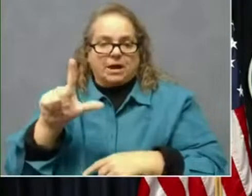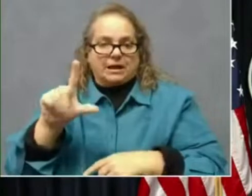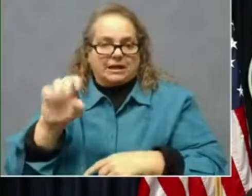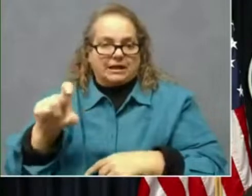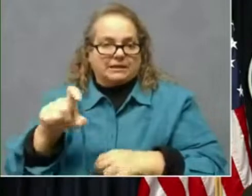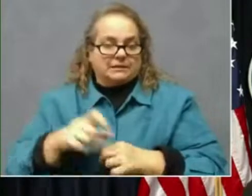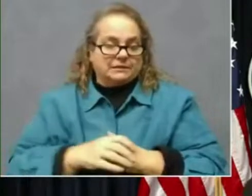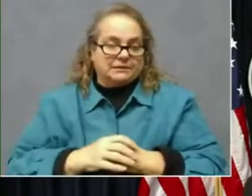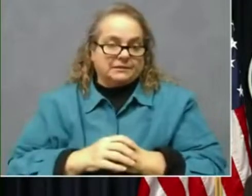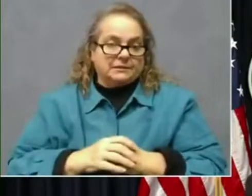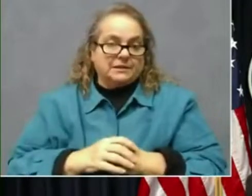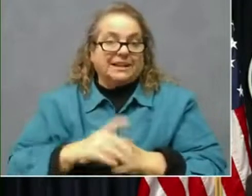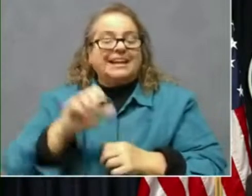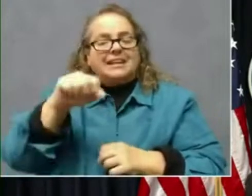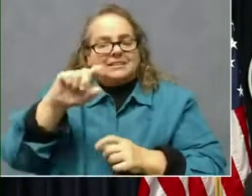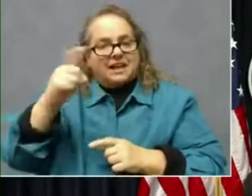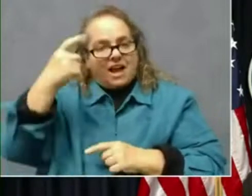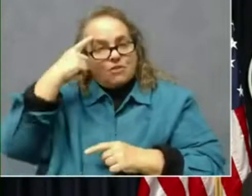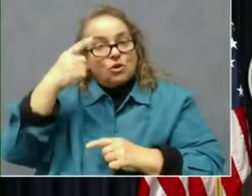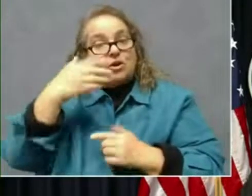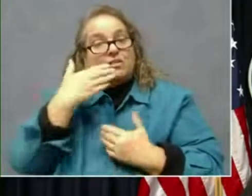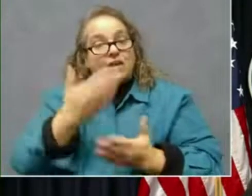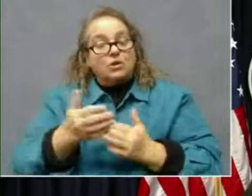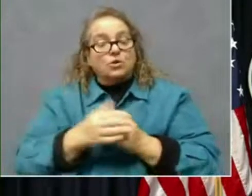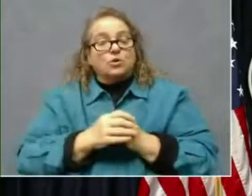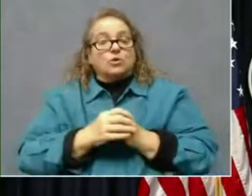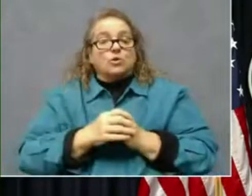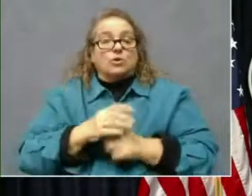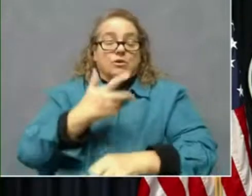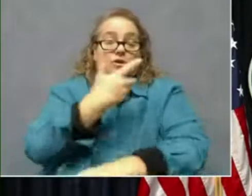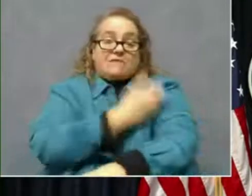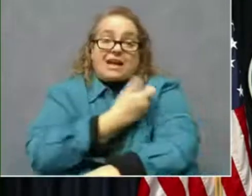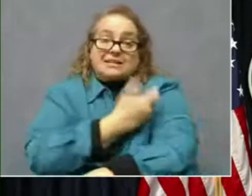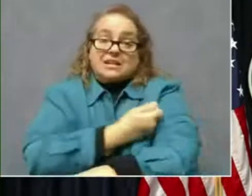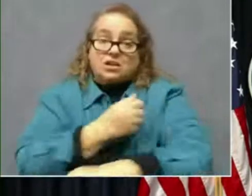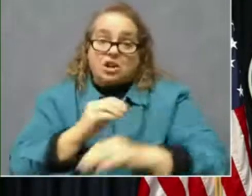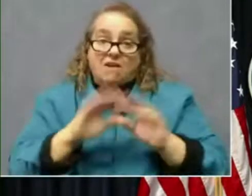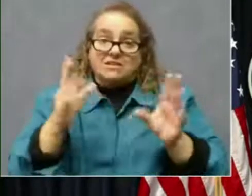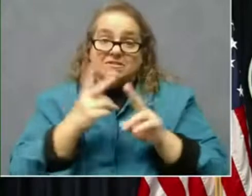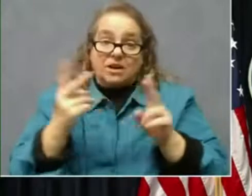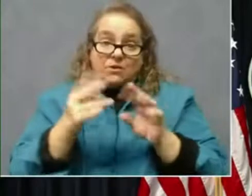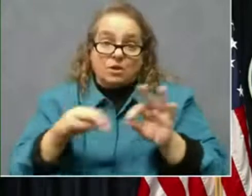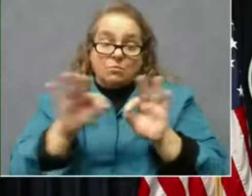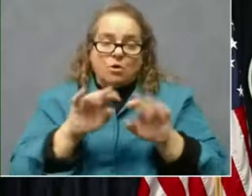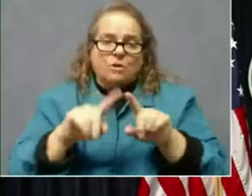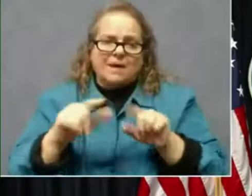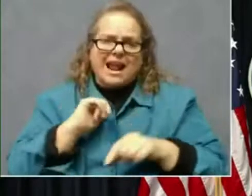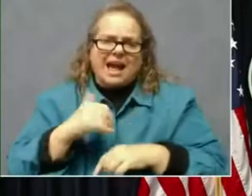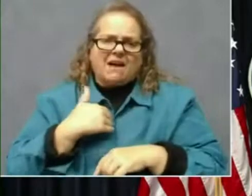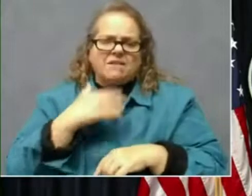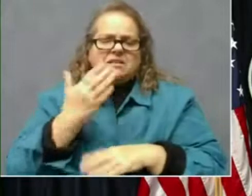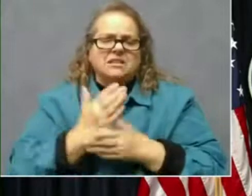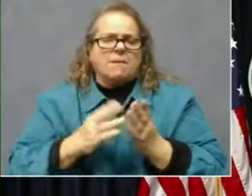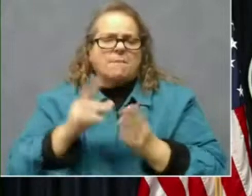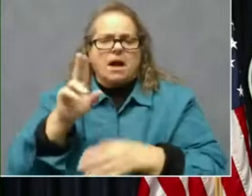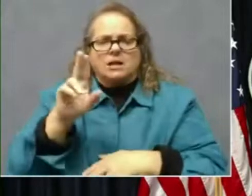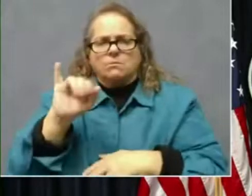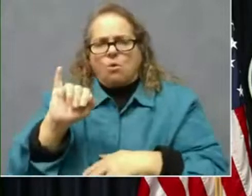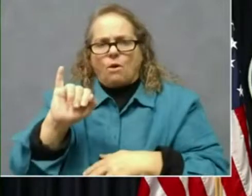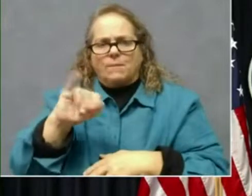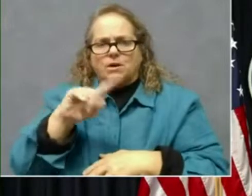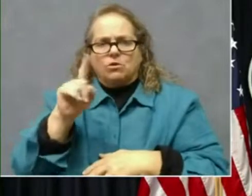Yes, governor. Thank you. vaccination is obviously very important, but I have some unemployment questions to ask you.